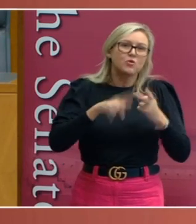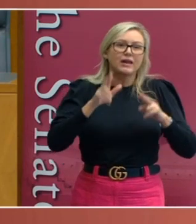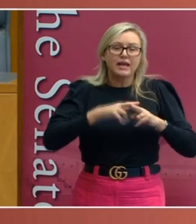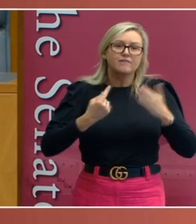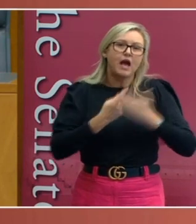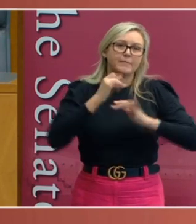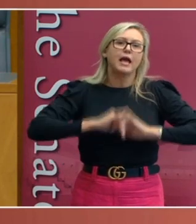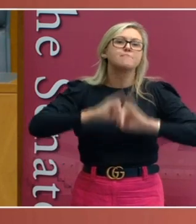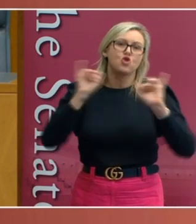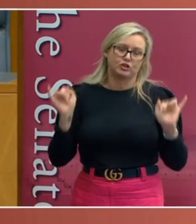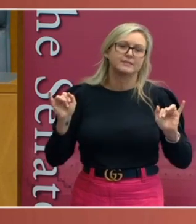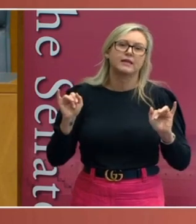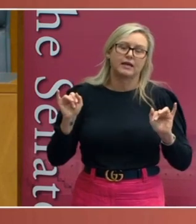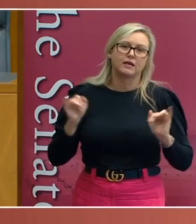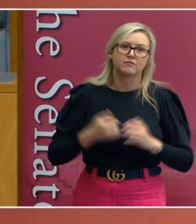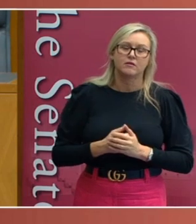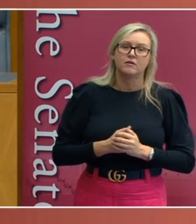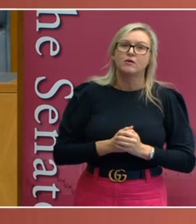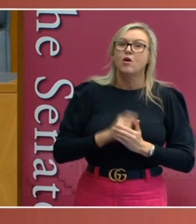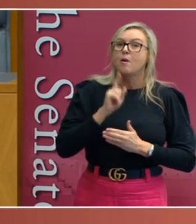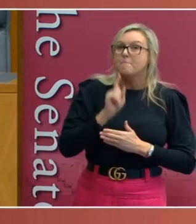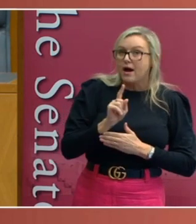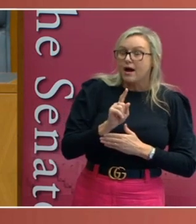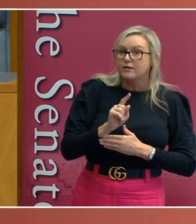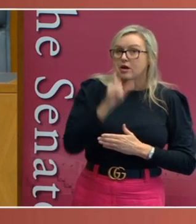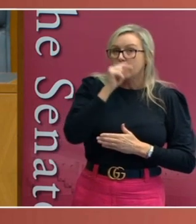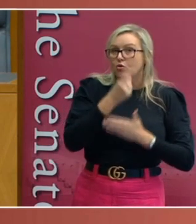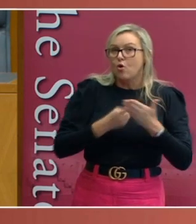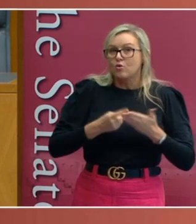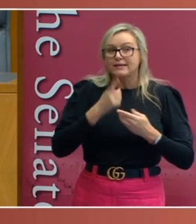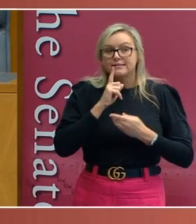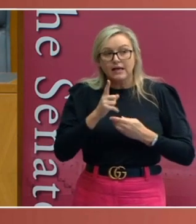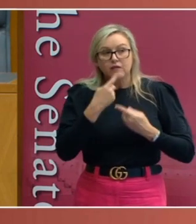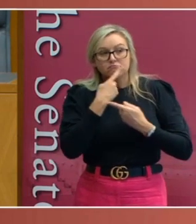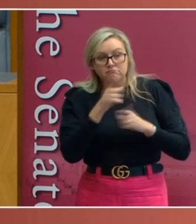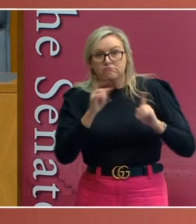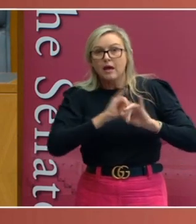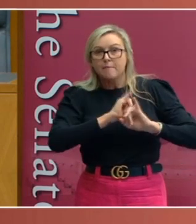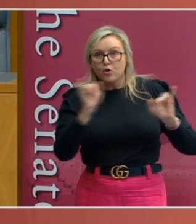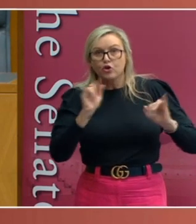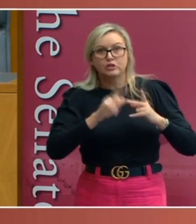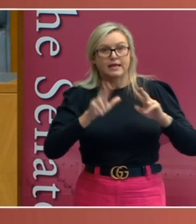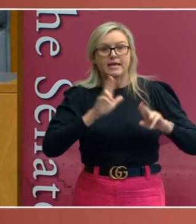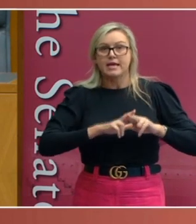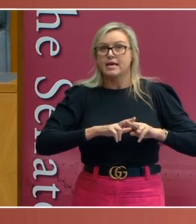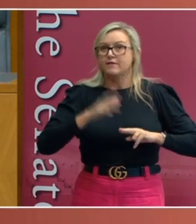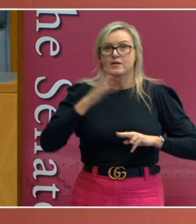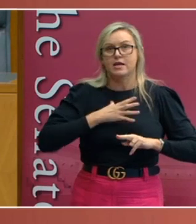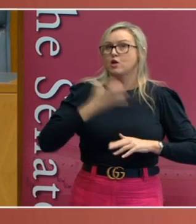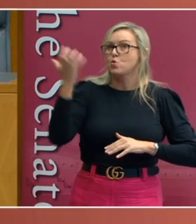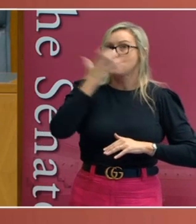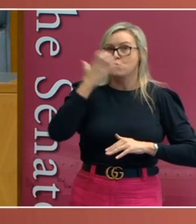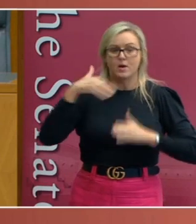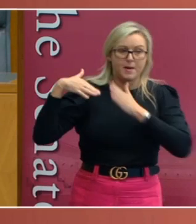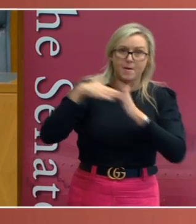emergency. And an emergency could only be declared where extraordinary measures were required to minimise loss of